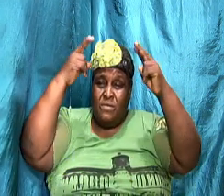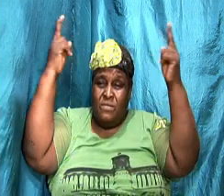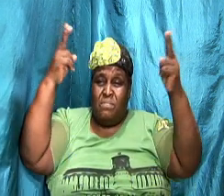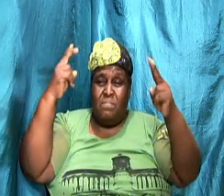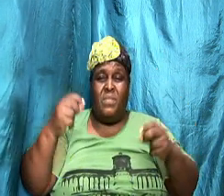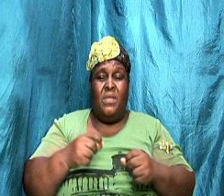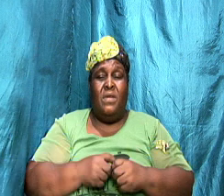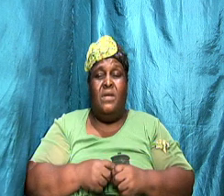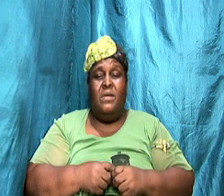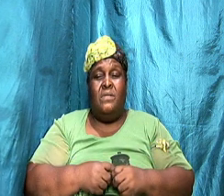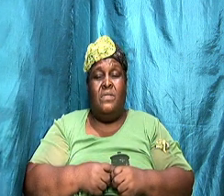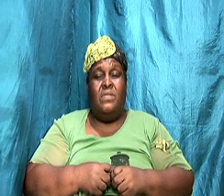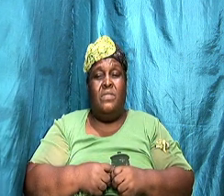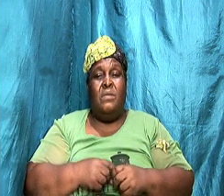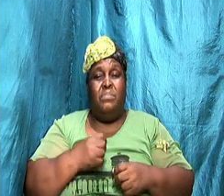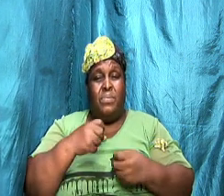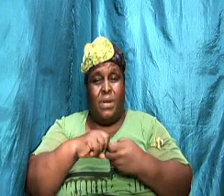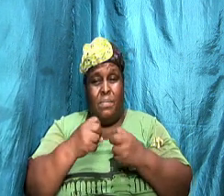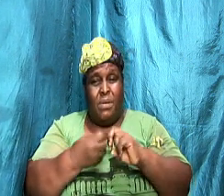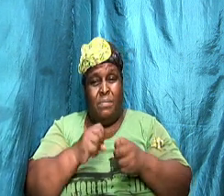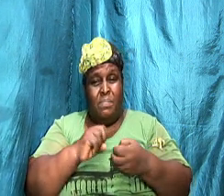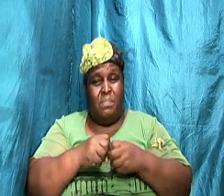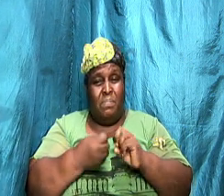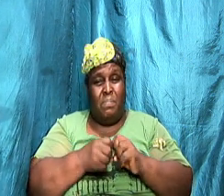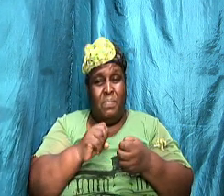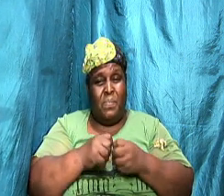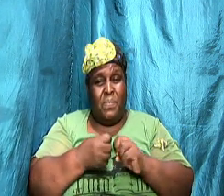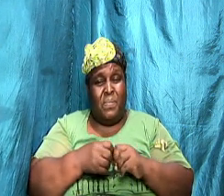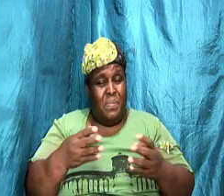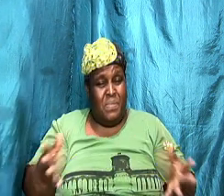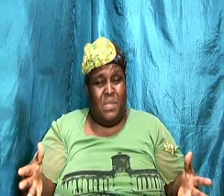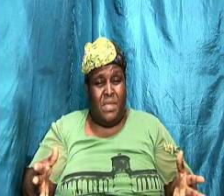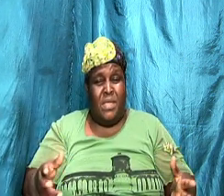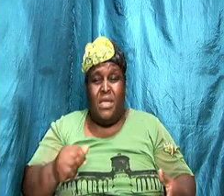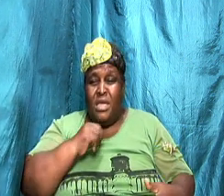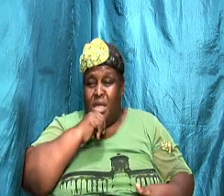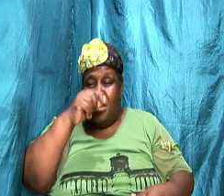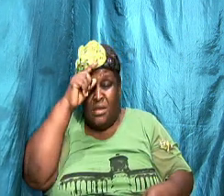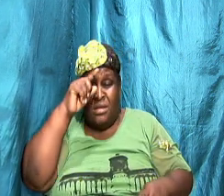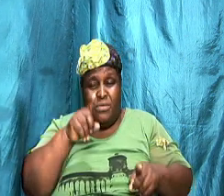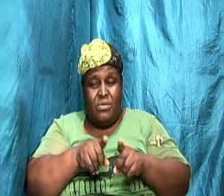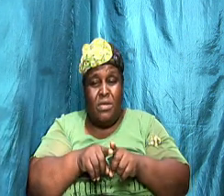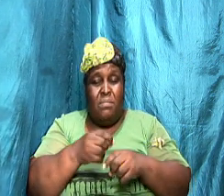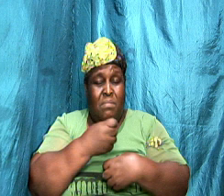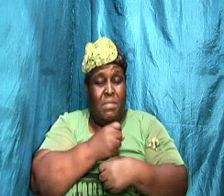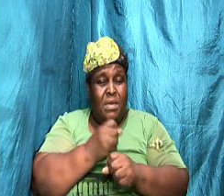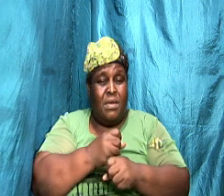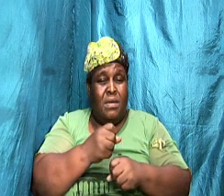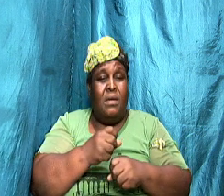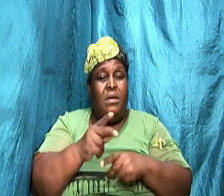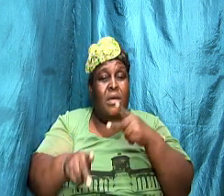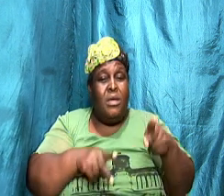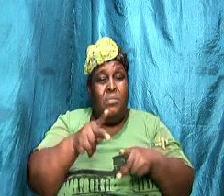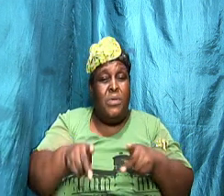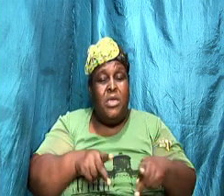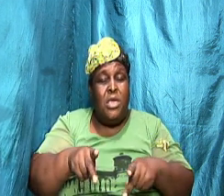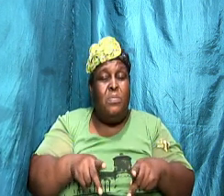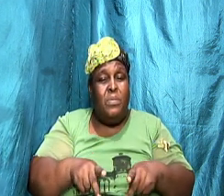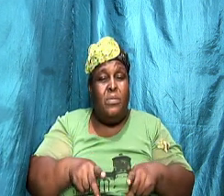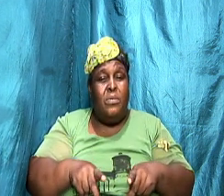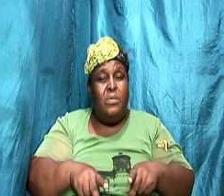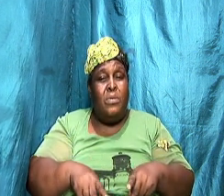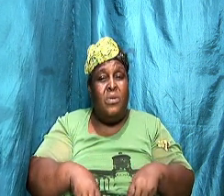and it end up that that disagreement cause people to grow apart people